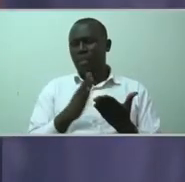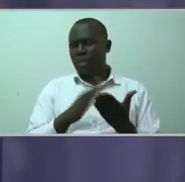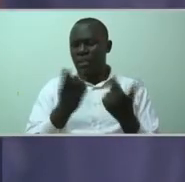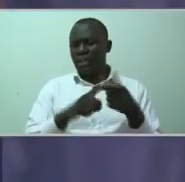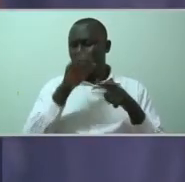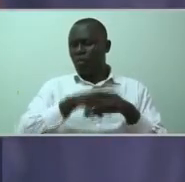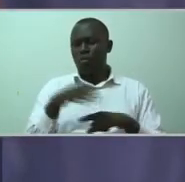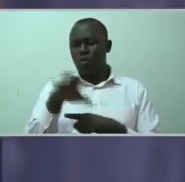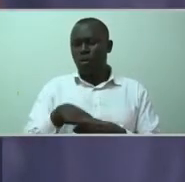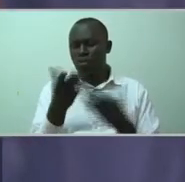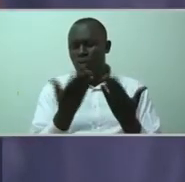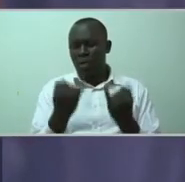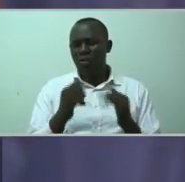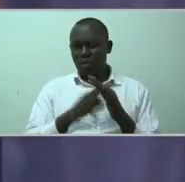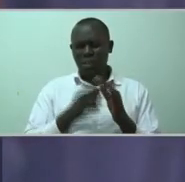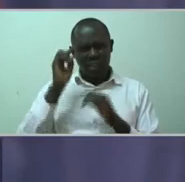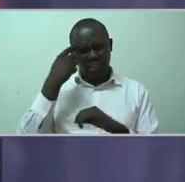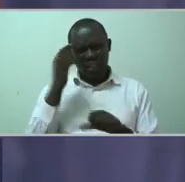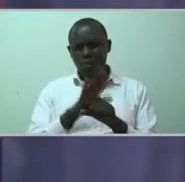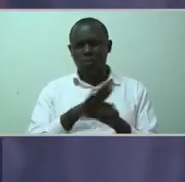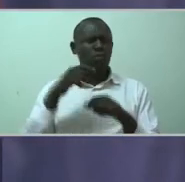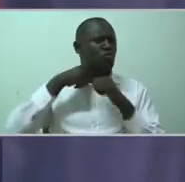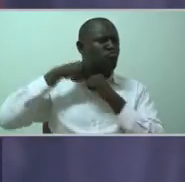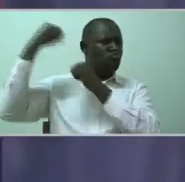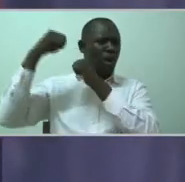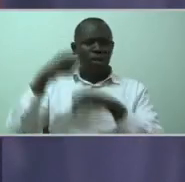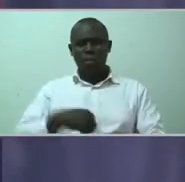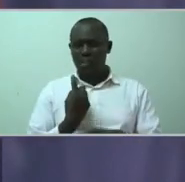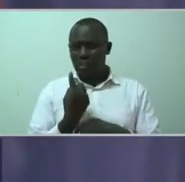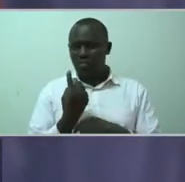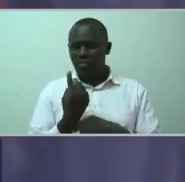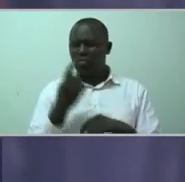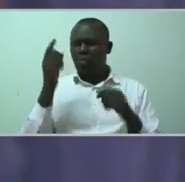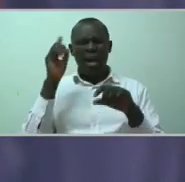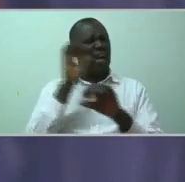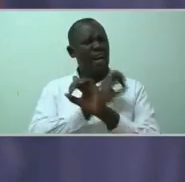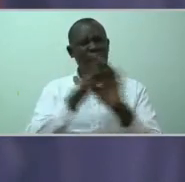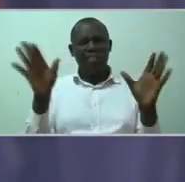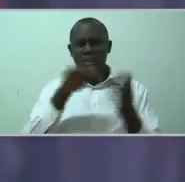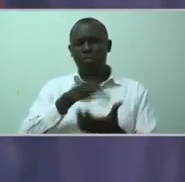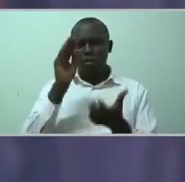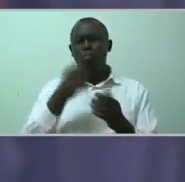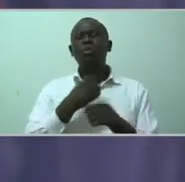and stuff like that. This really weighed heavily on me and I started having suicidal thoughts. I